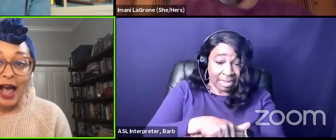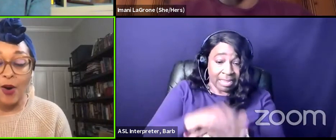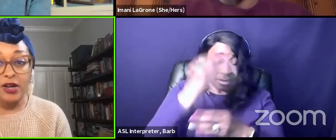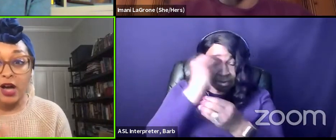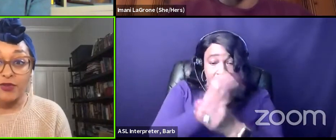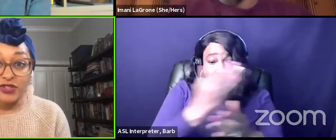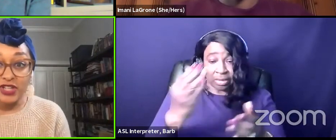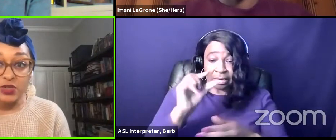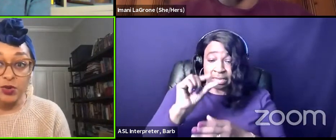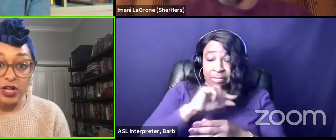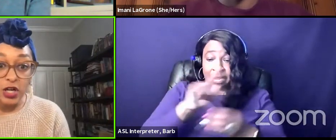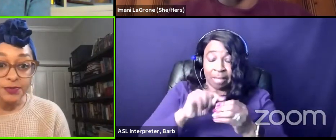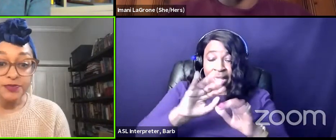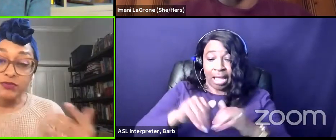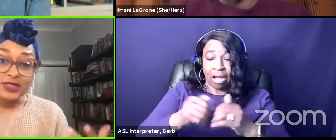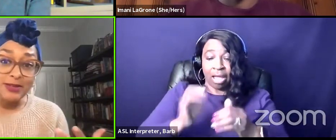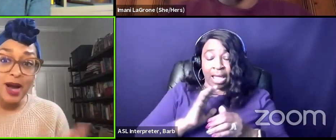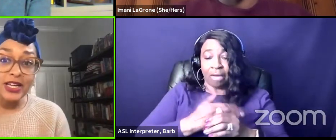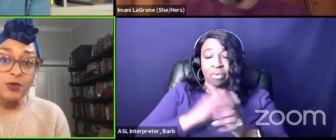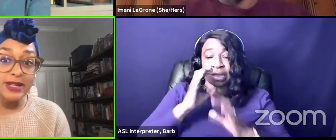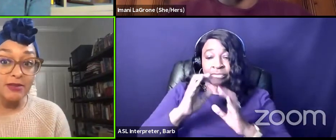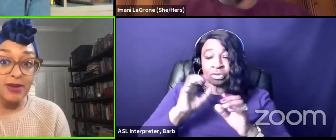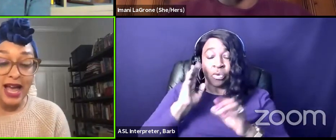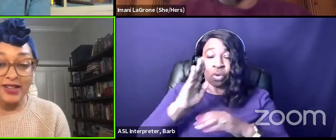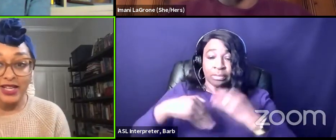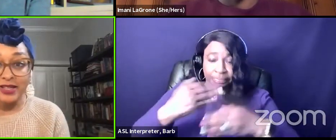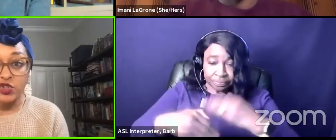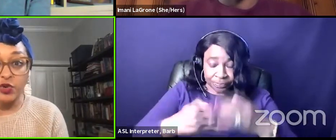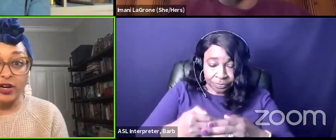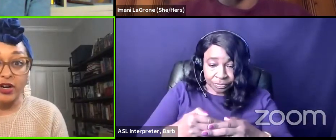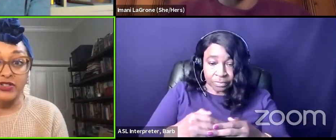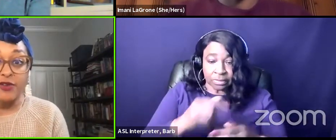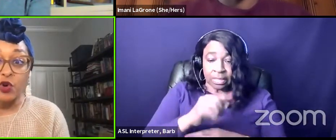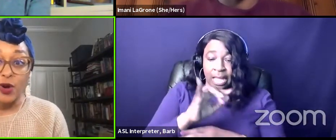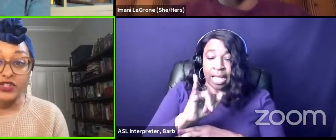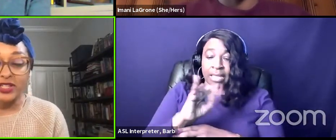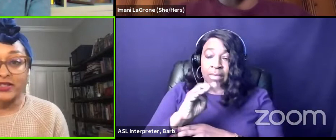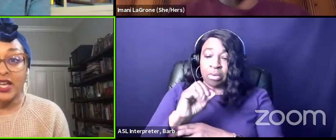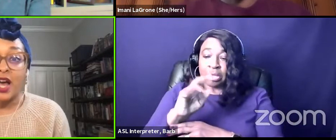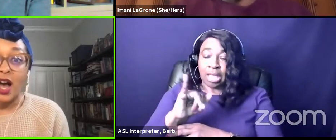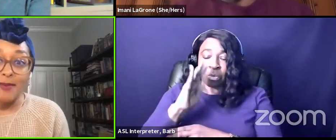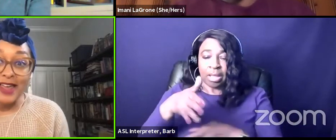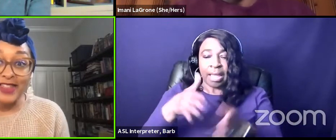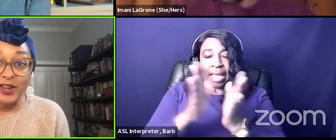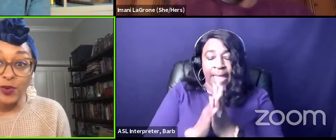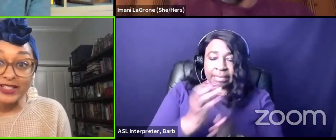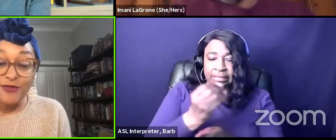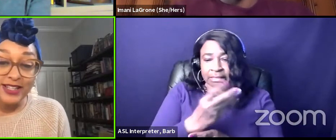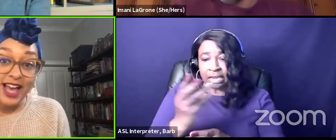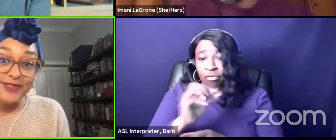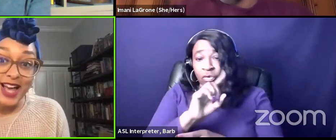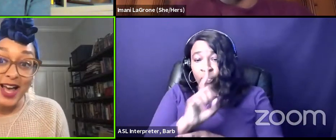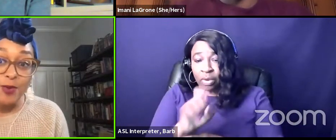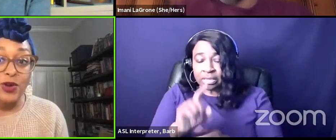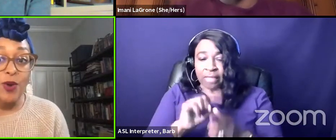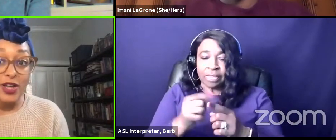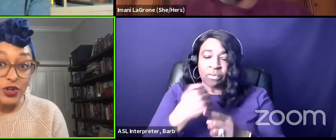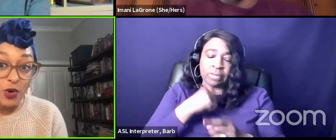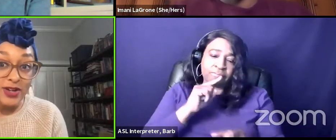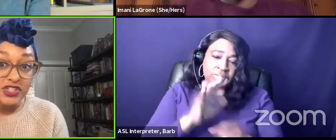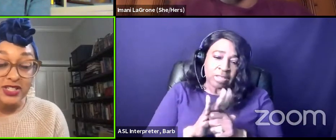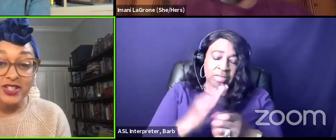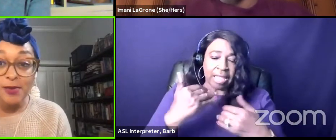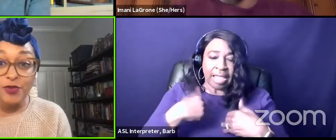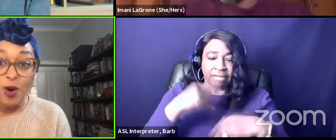a little bit about how our conversation will go imani will begin by asking dr greer several questions um and then we definitely have time we